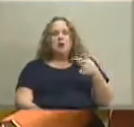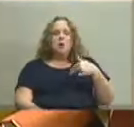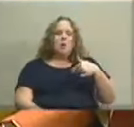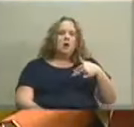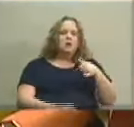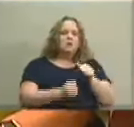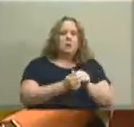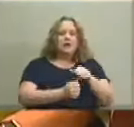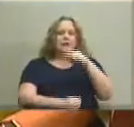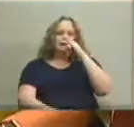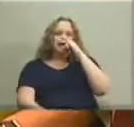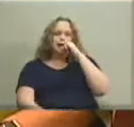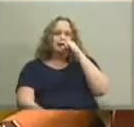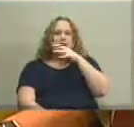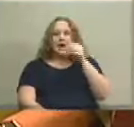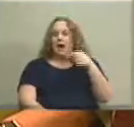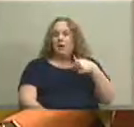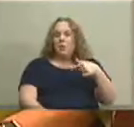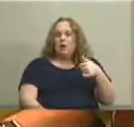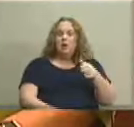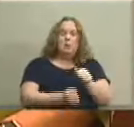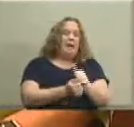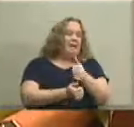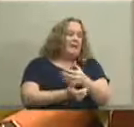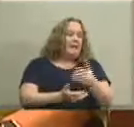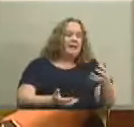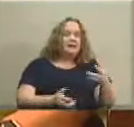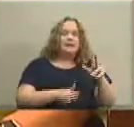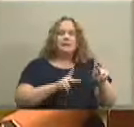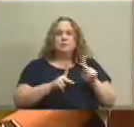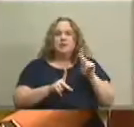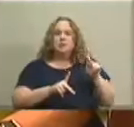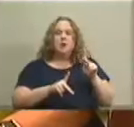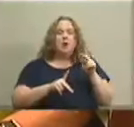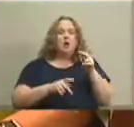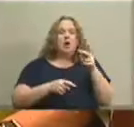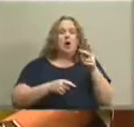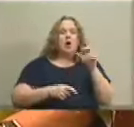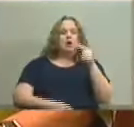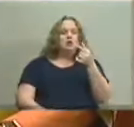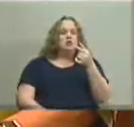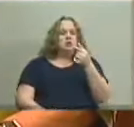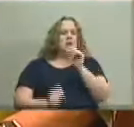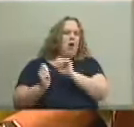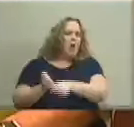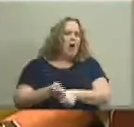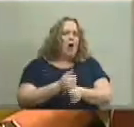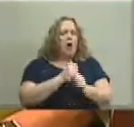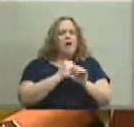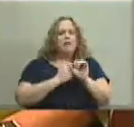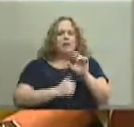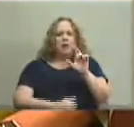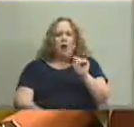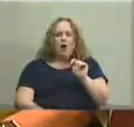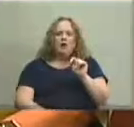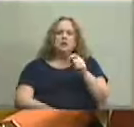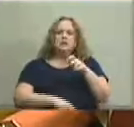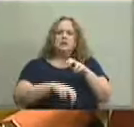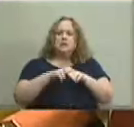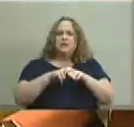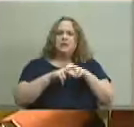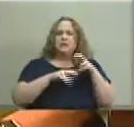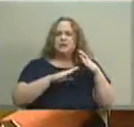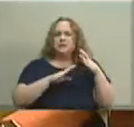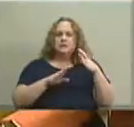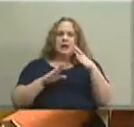kids in anything that'll walk we have people riding golf carts we have people that are sitting out on the sidewalks